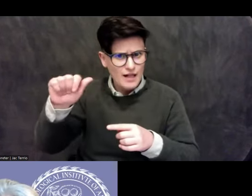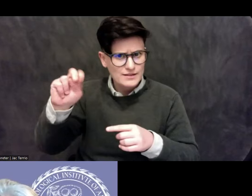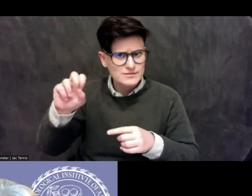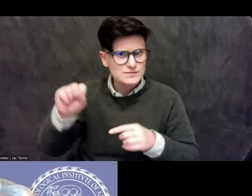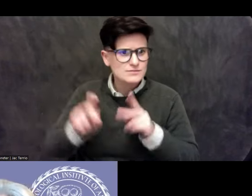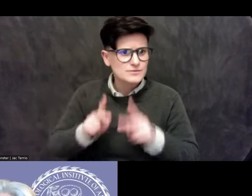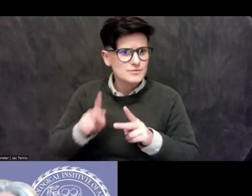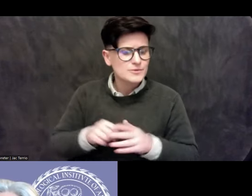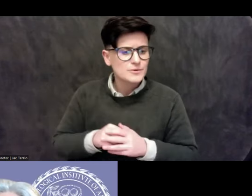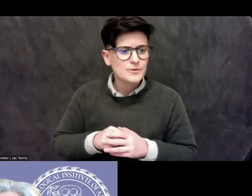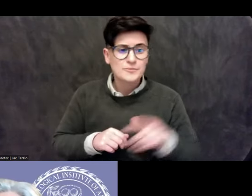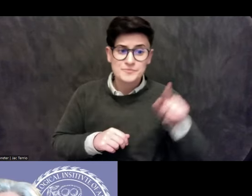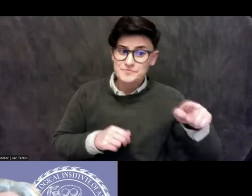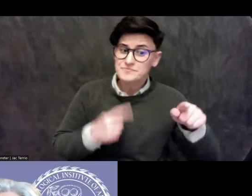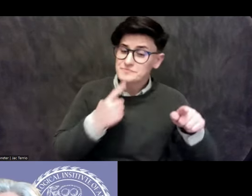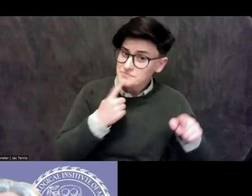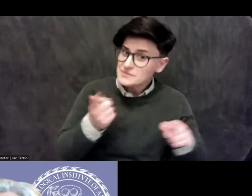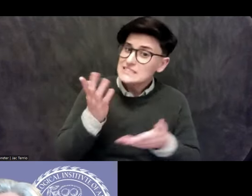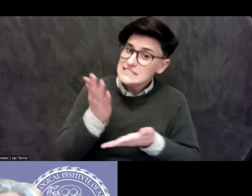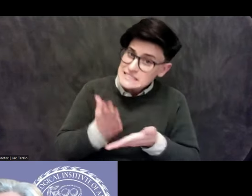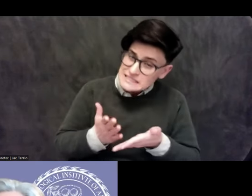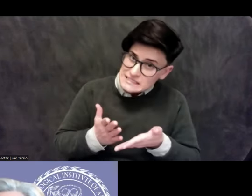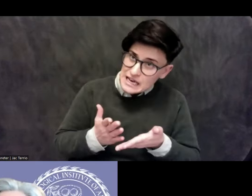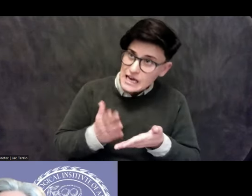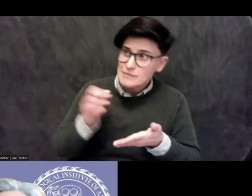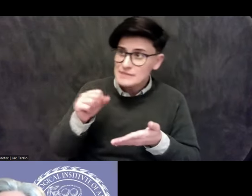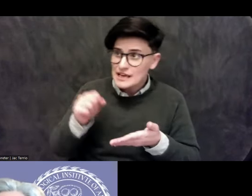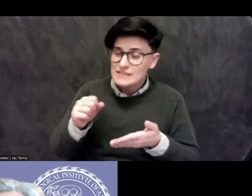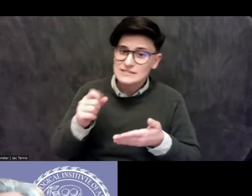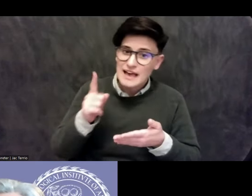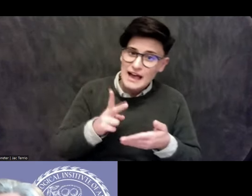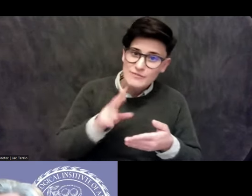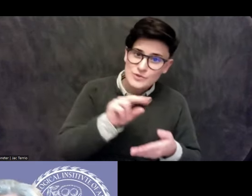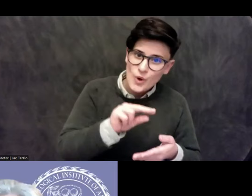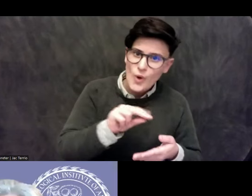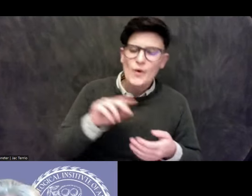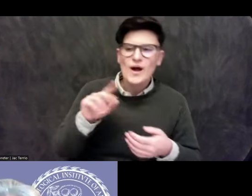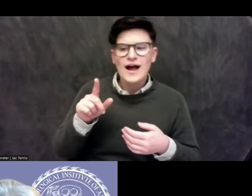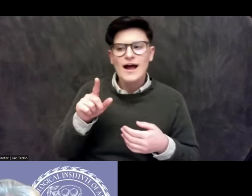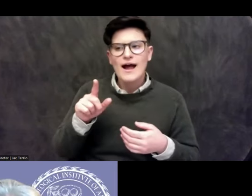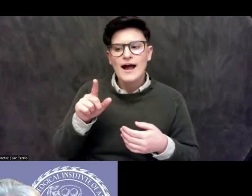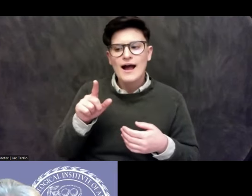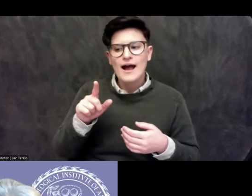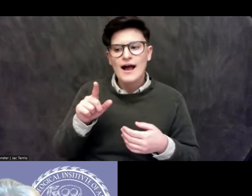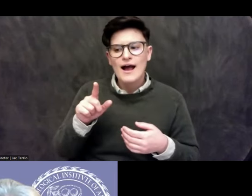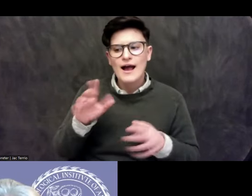to some degree, yes, and to some degree, no, in that I would say that in among Tenochtitlan, in